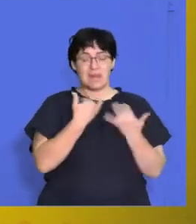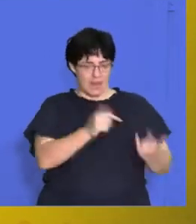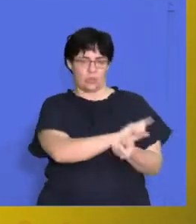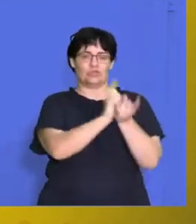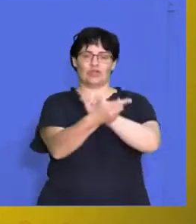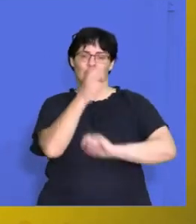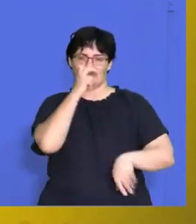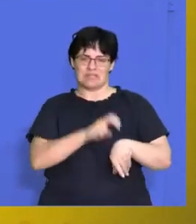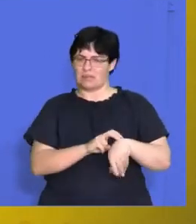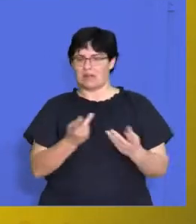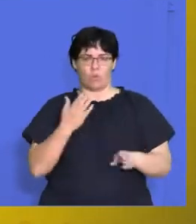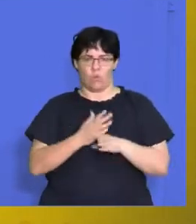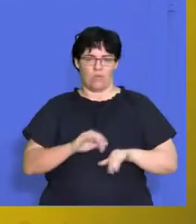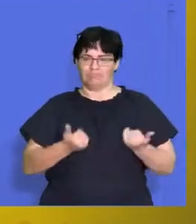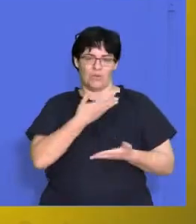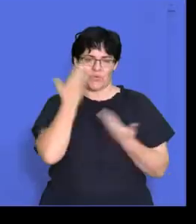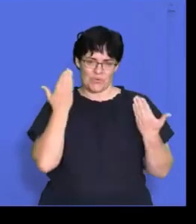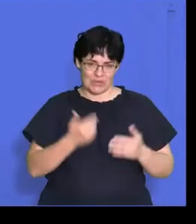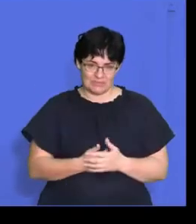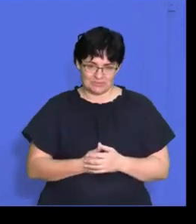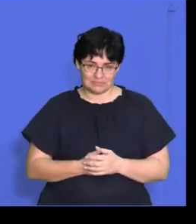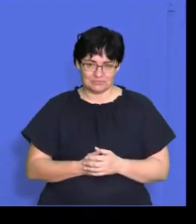it and then it doesn't work as well anymore